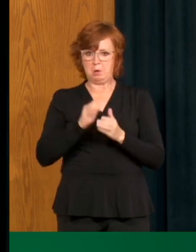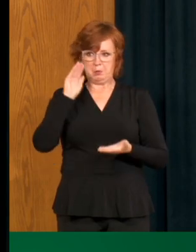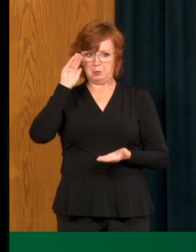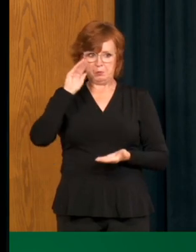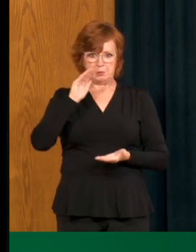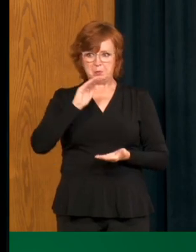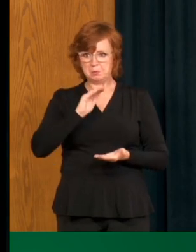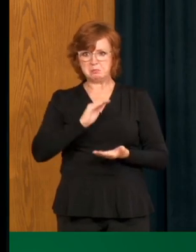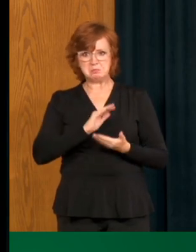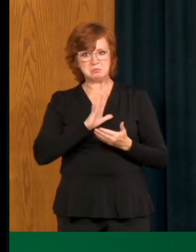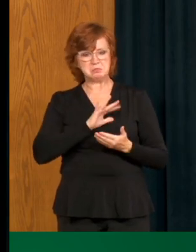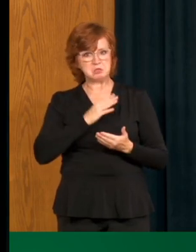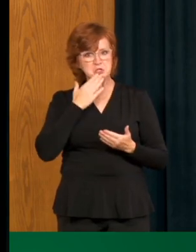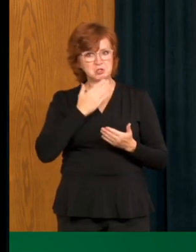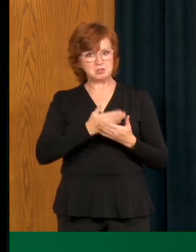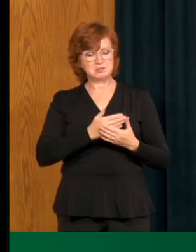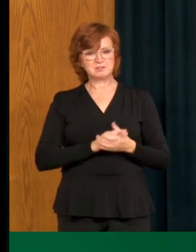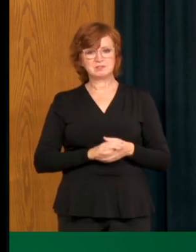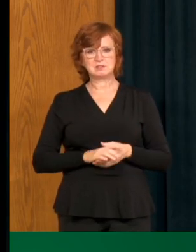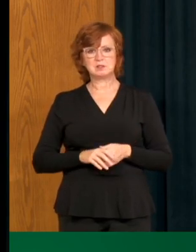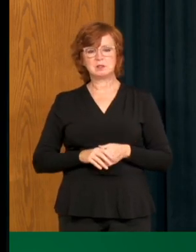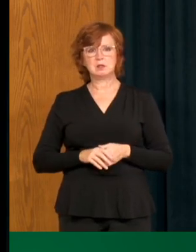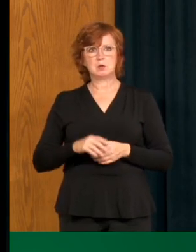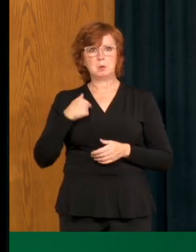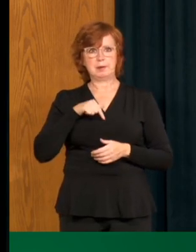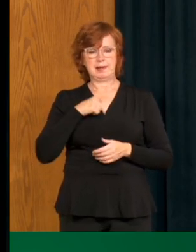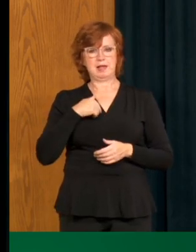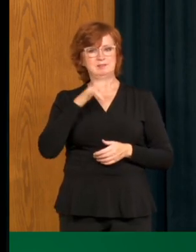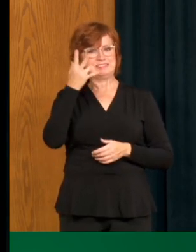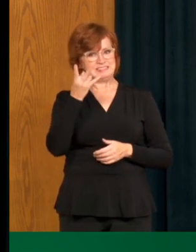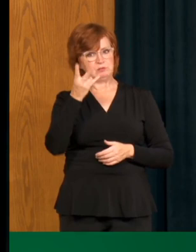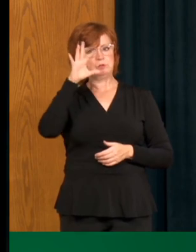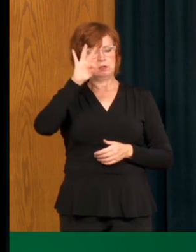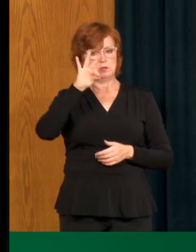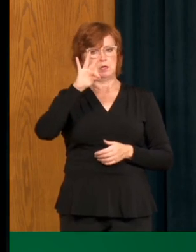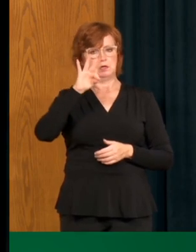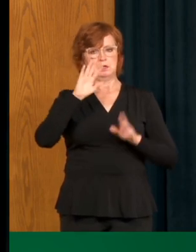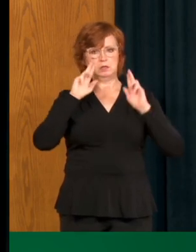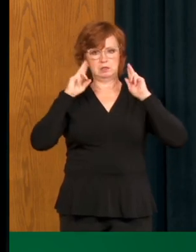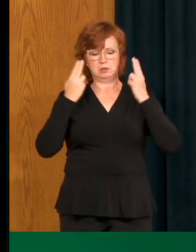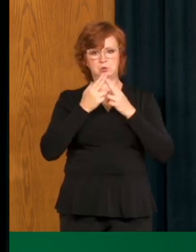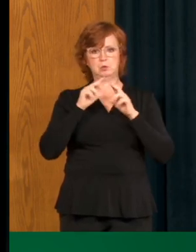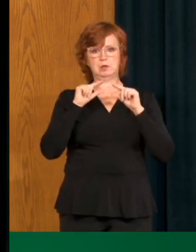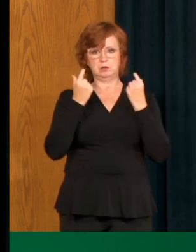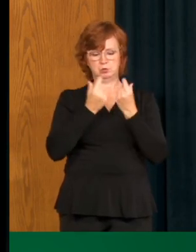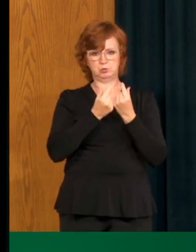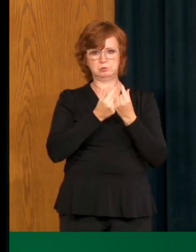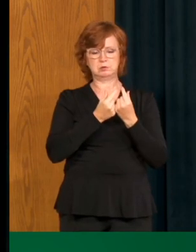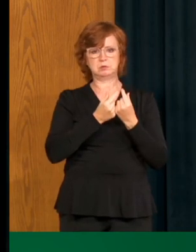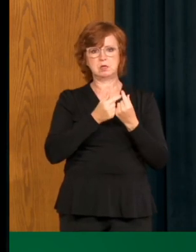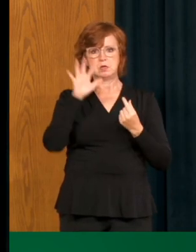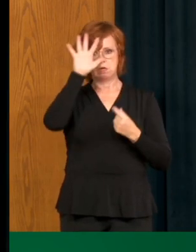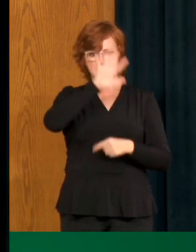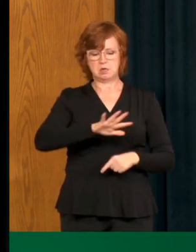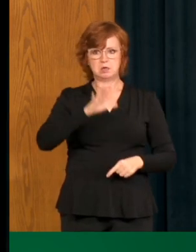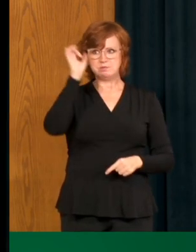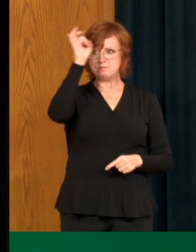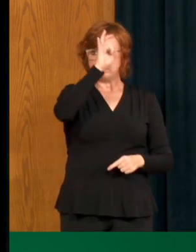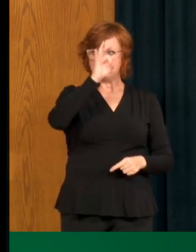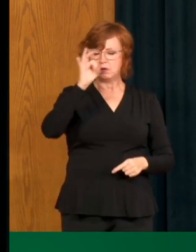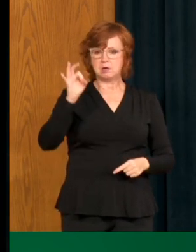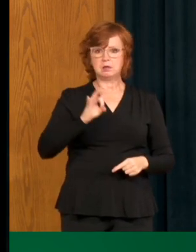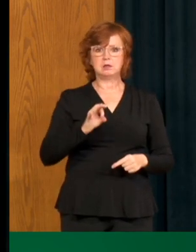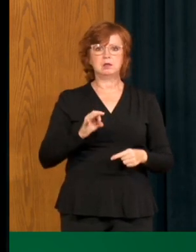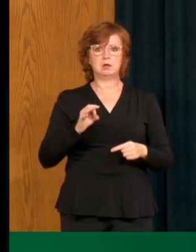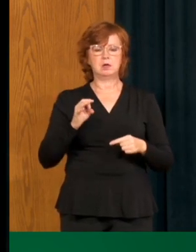or 79 of our, of our Hutter 8 communities will be contacted by, one of our health ministers in the days ahead, as well as the SHA to provide any